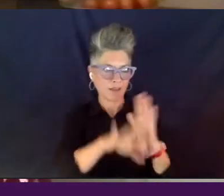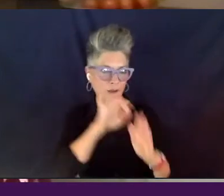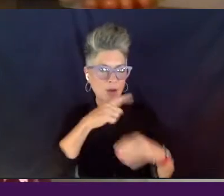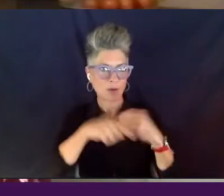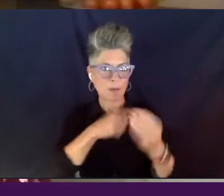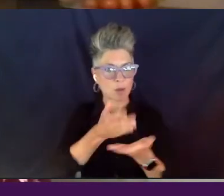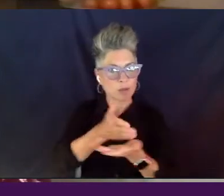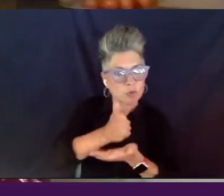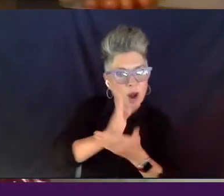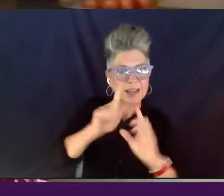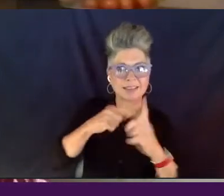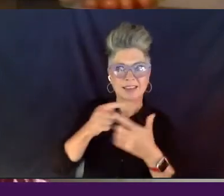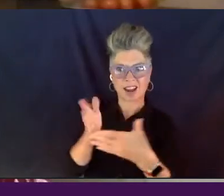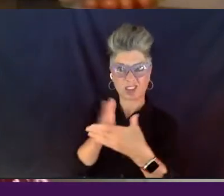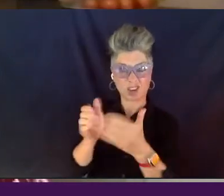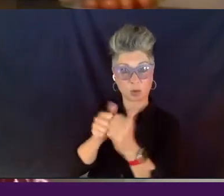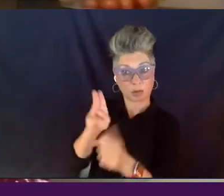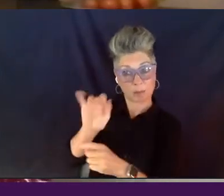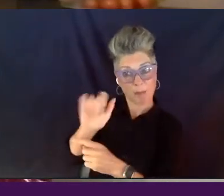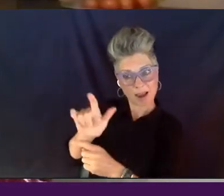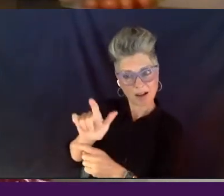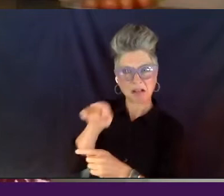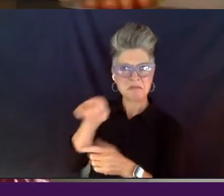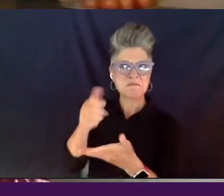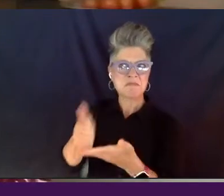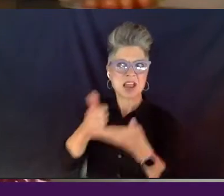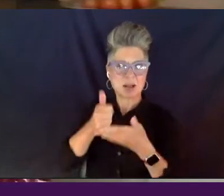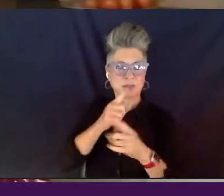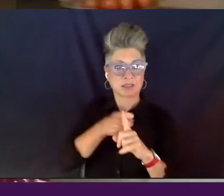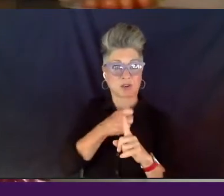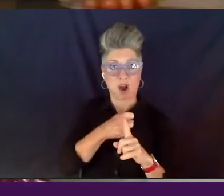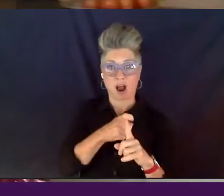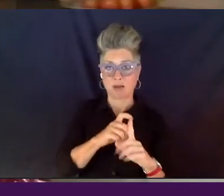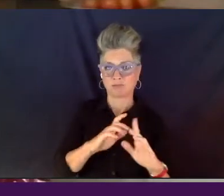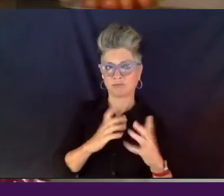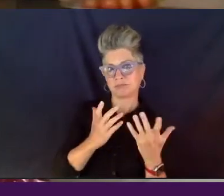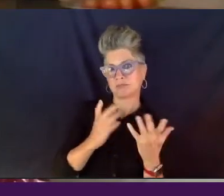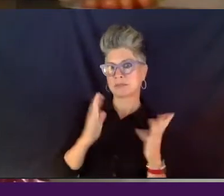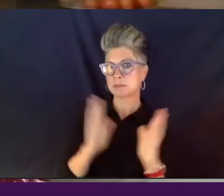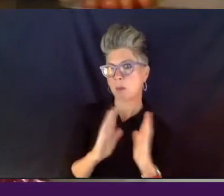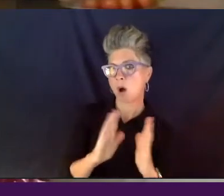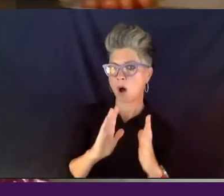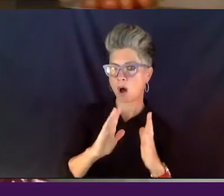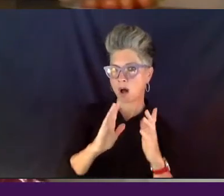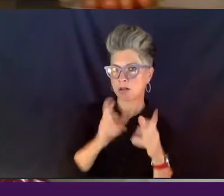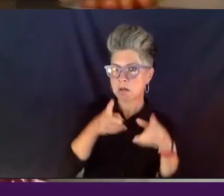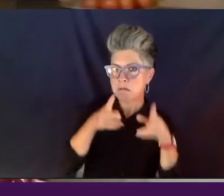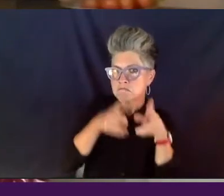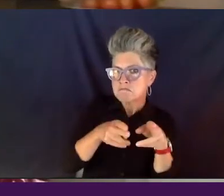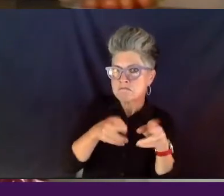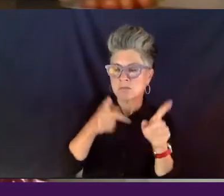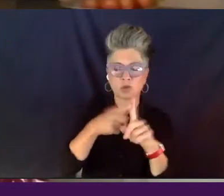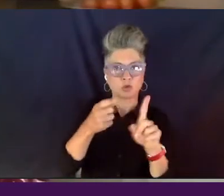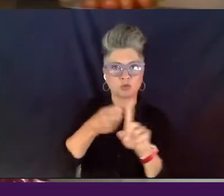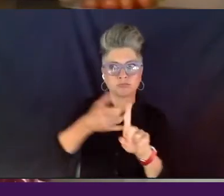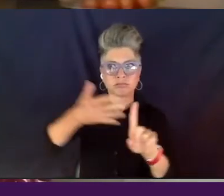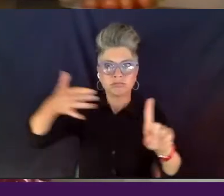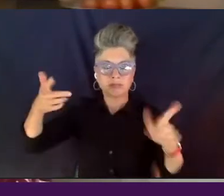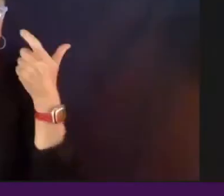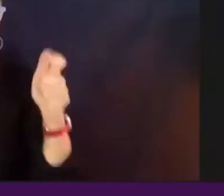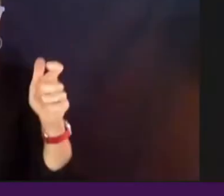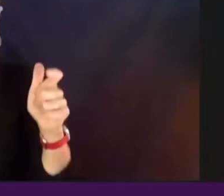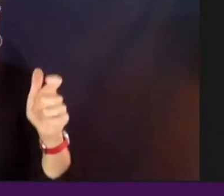able to kind of take us from a little sizzle reel to a full-on premiere. And it's been a wonderful ride so far. So we're excited.